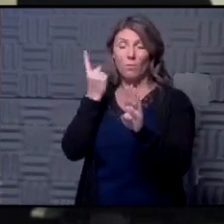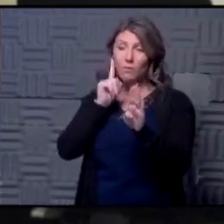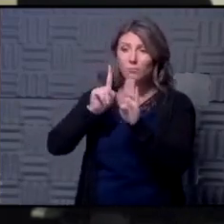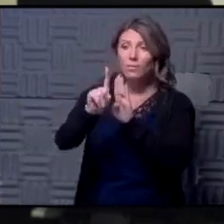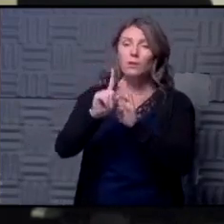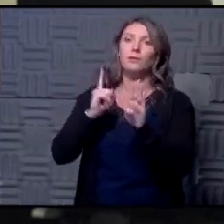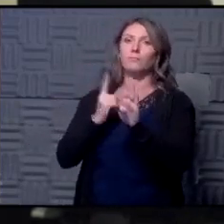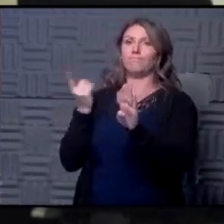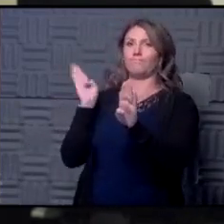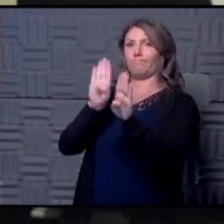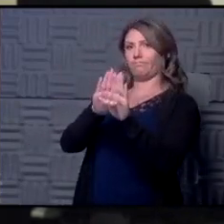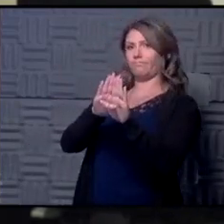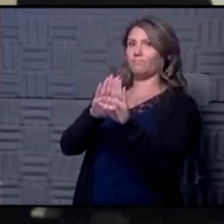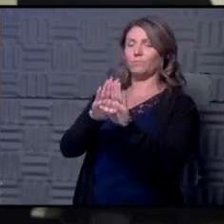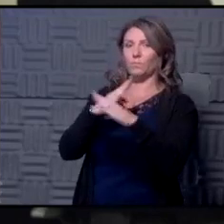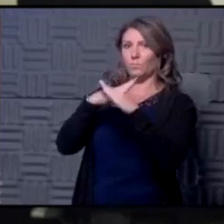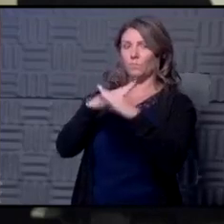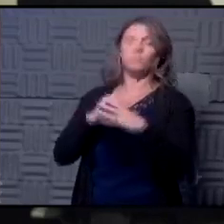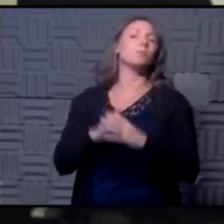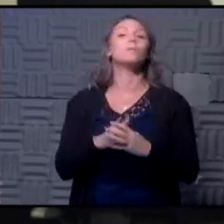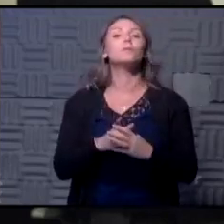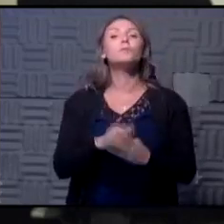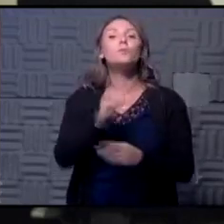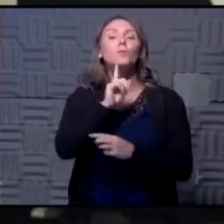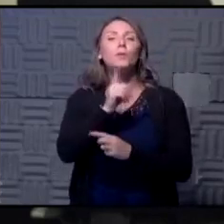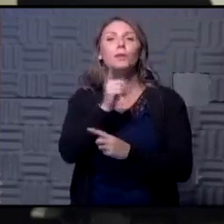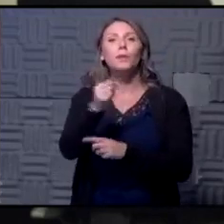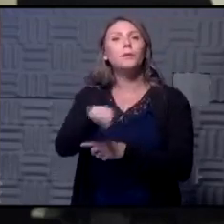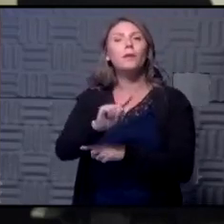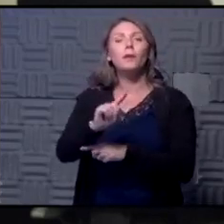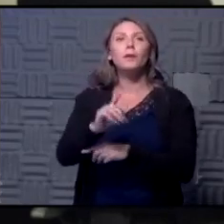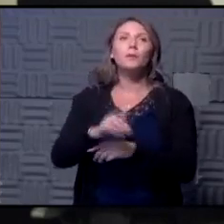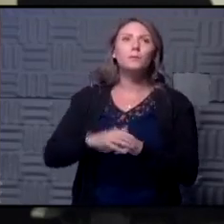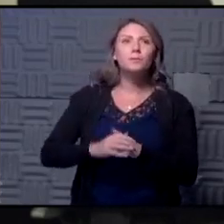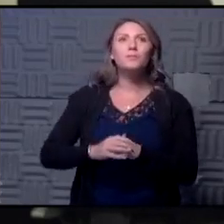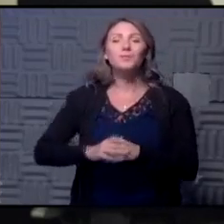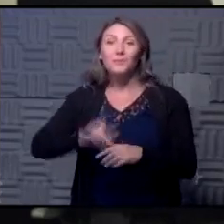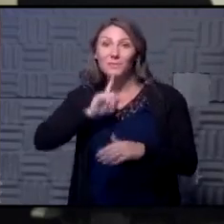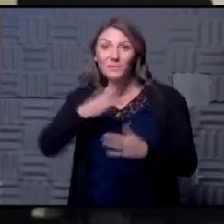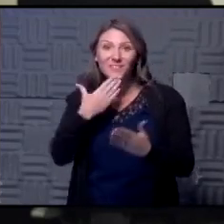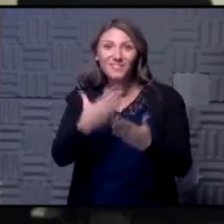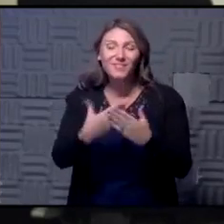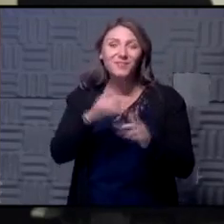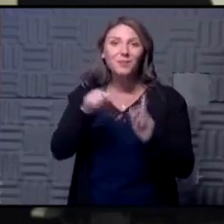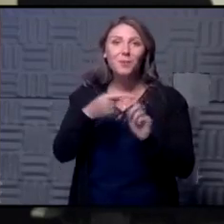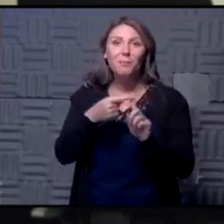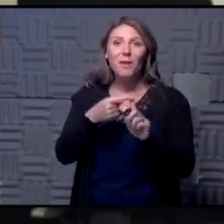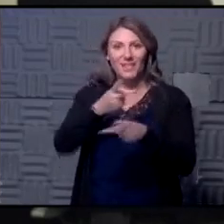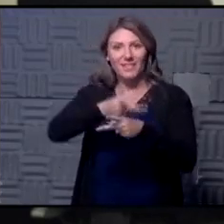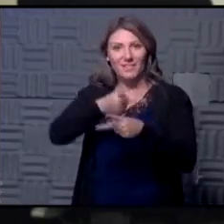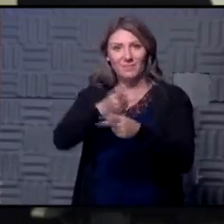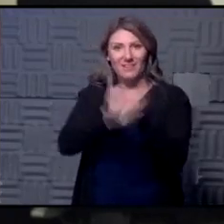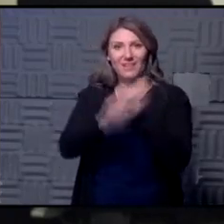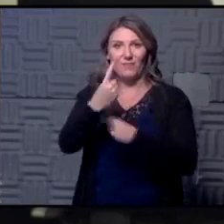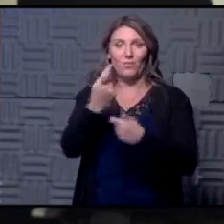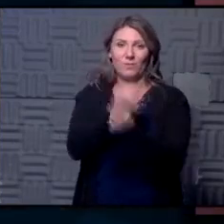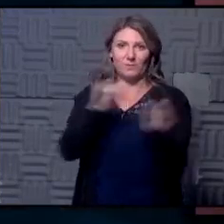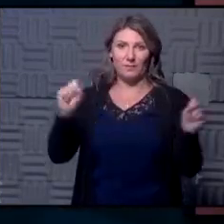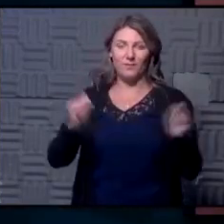the building so they really were very good about keeping everyone safe